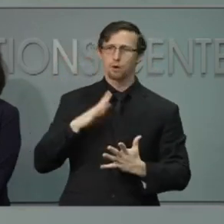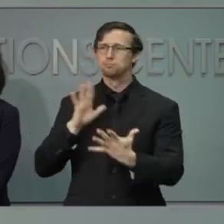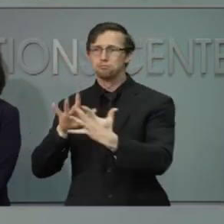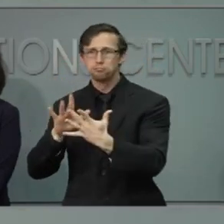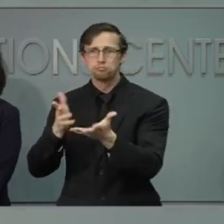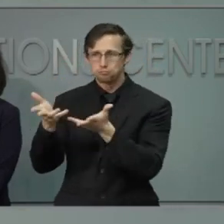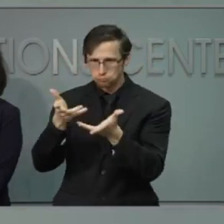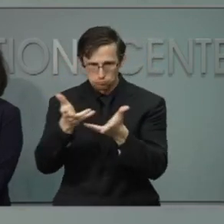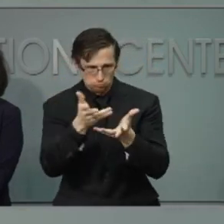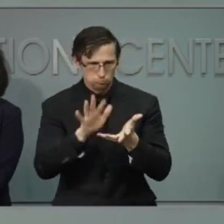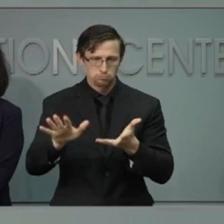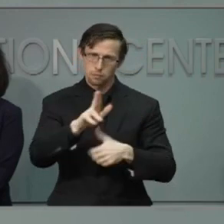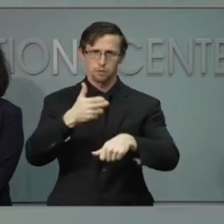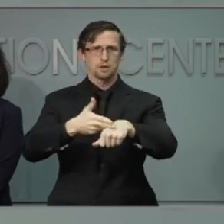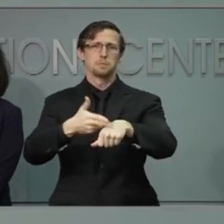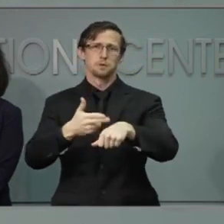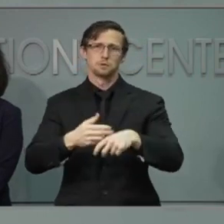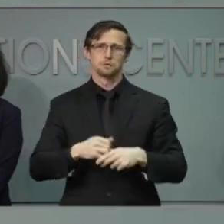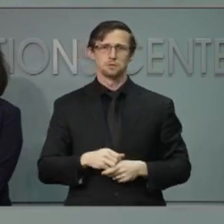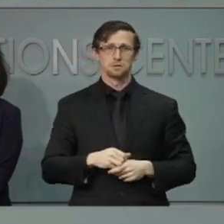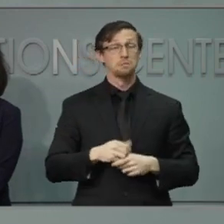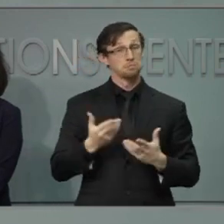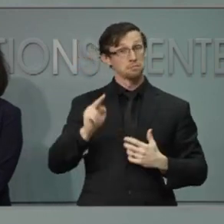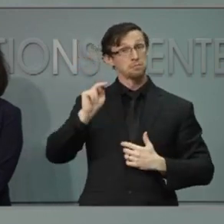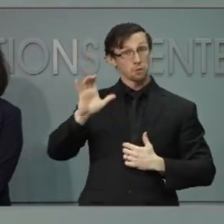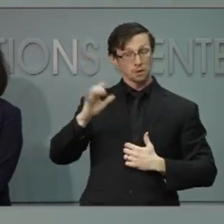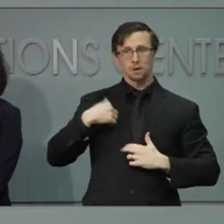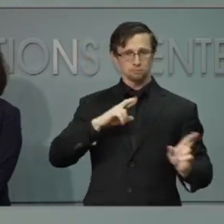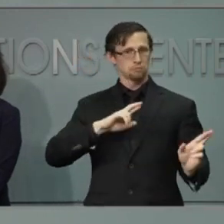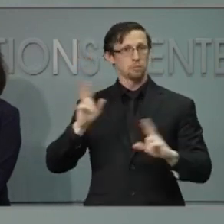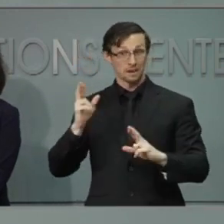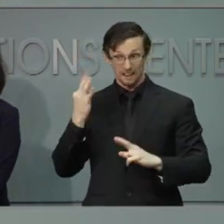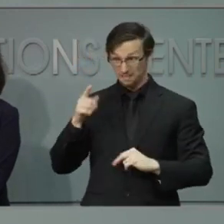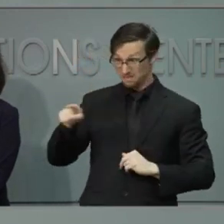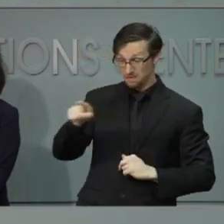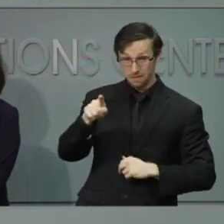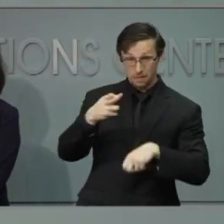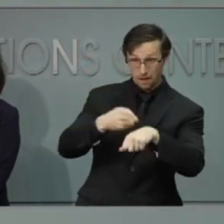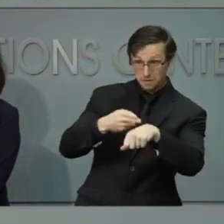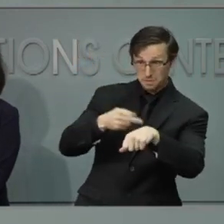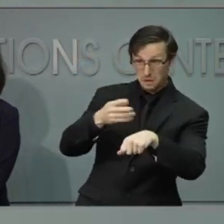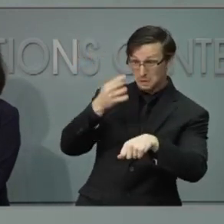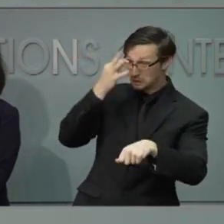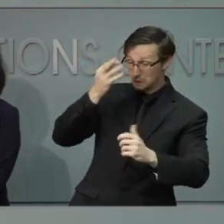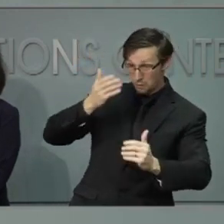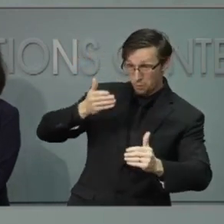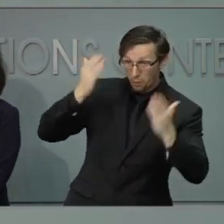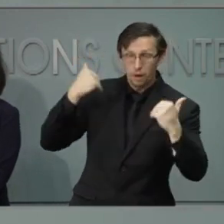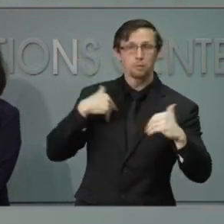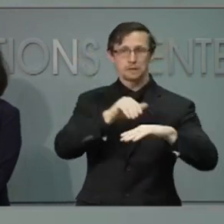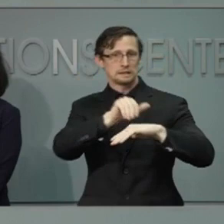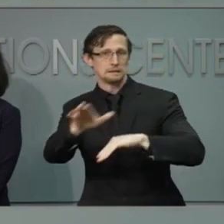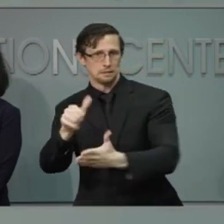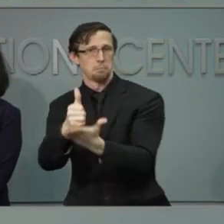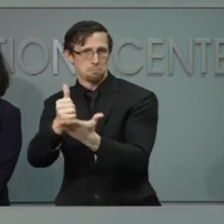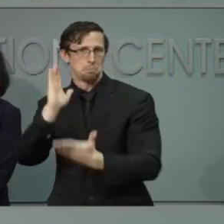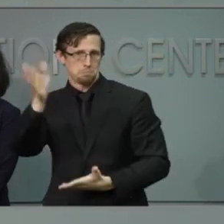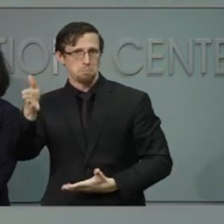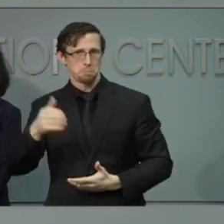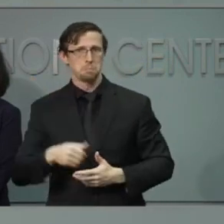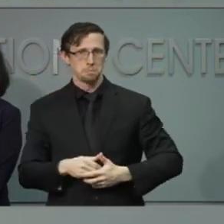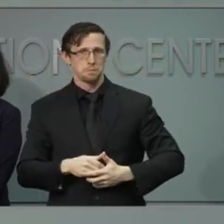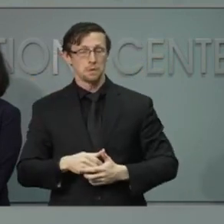The state is prepared to help with a surge if necessary. There is a facility